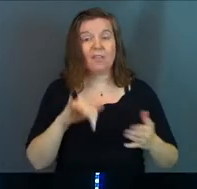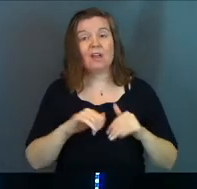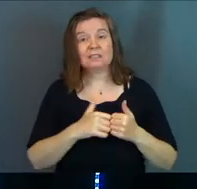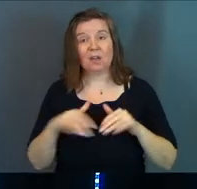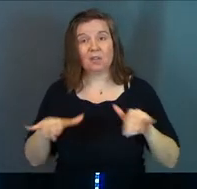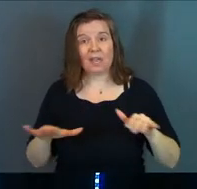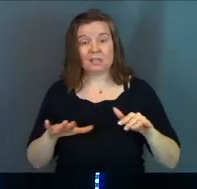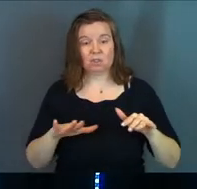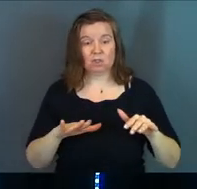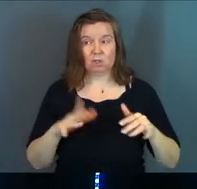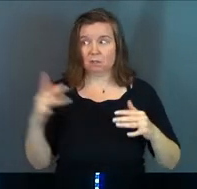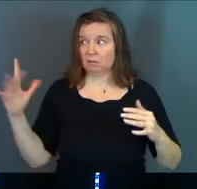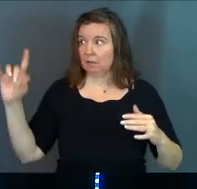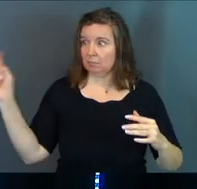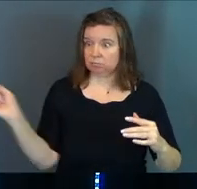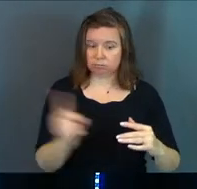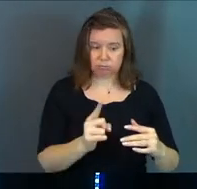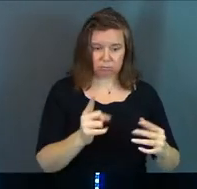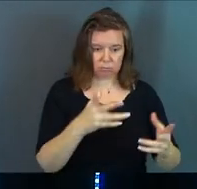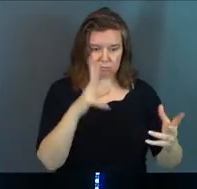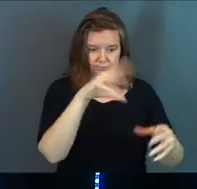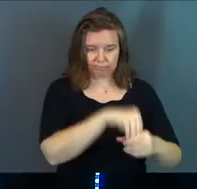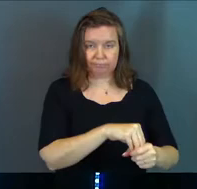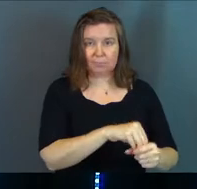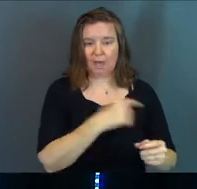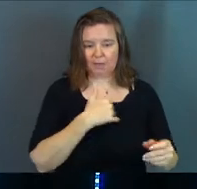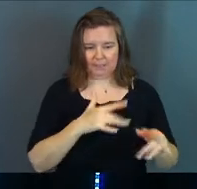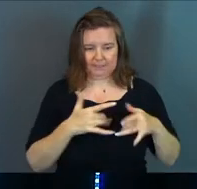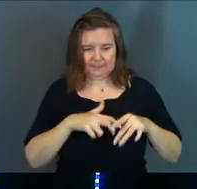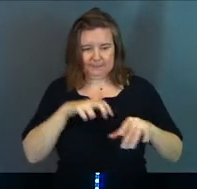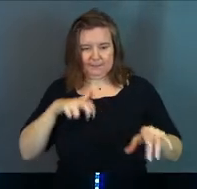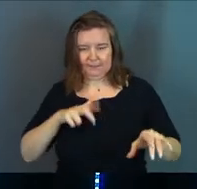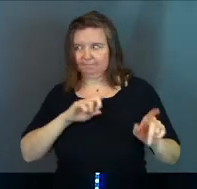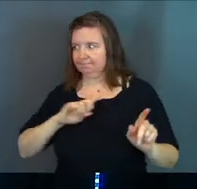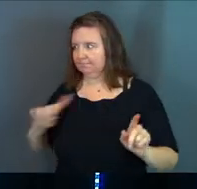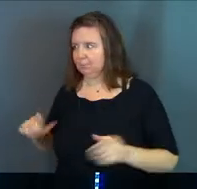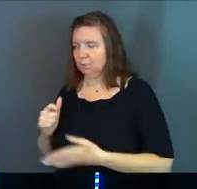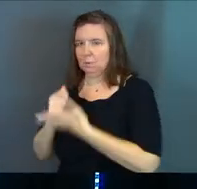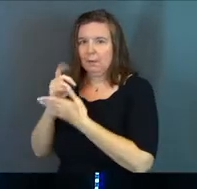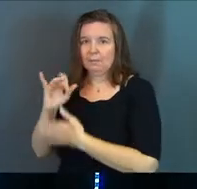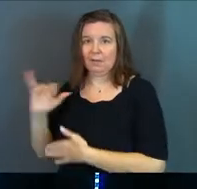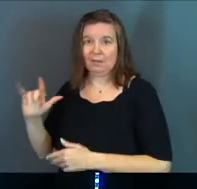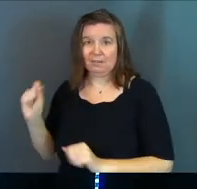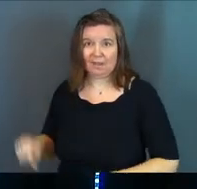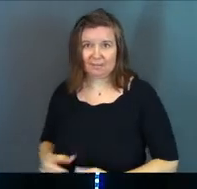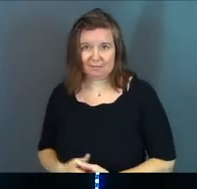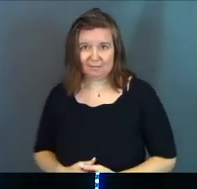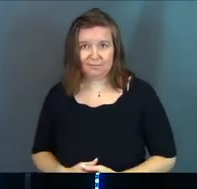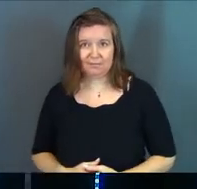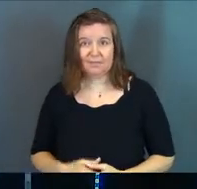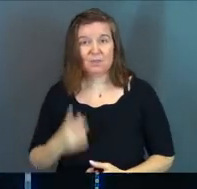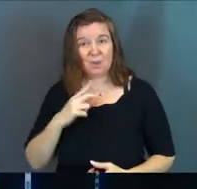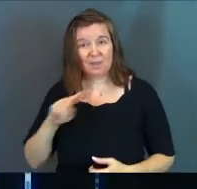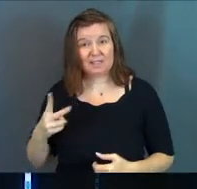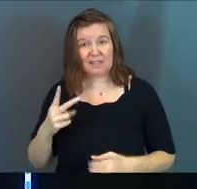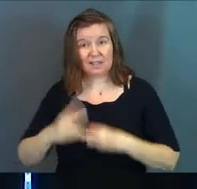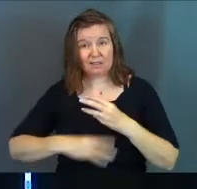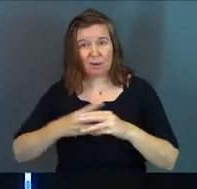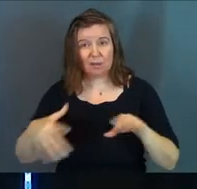that's how the angel gets free. Is your mind blown yet? There's a parallel realm.